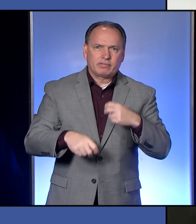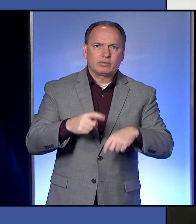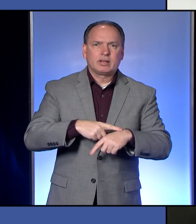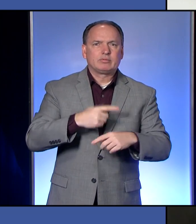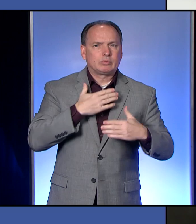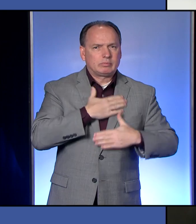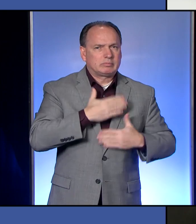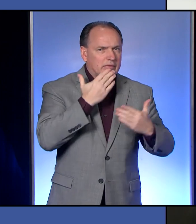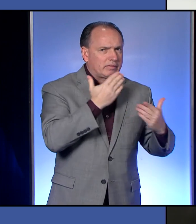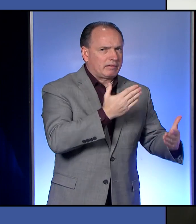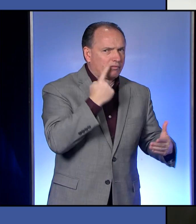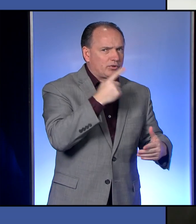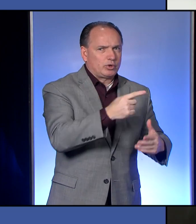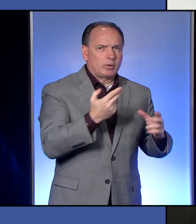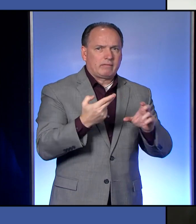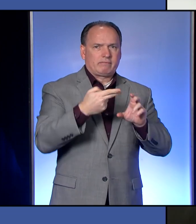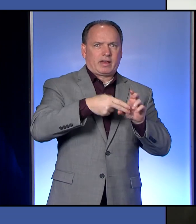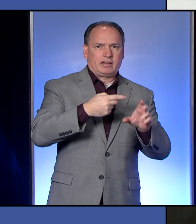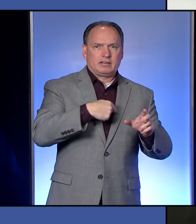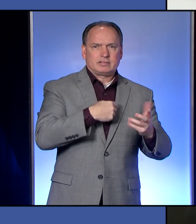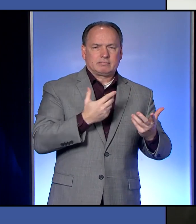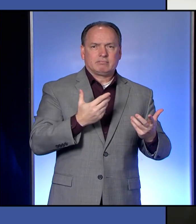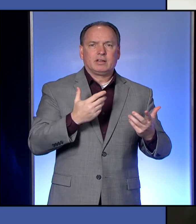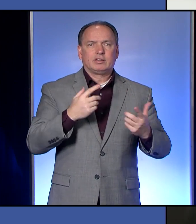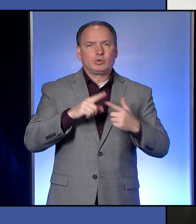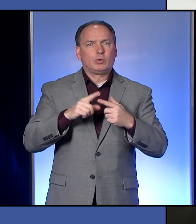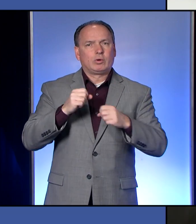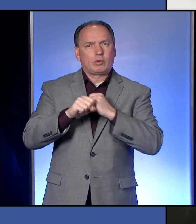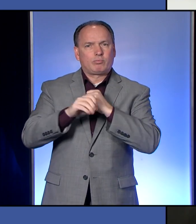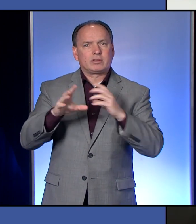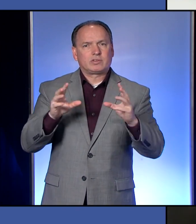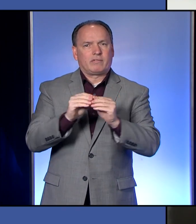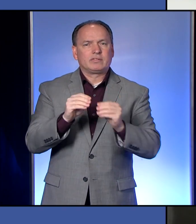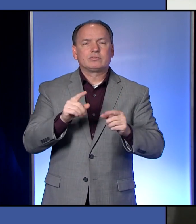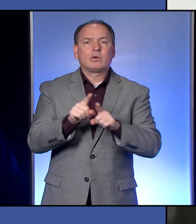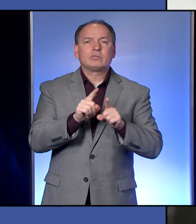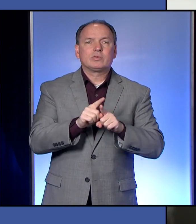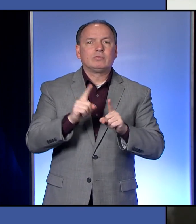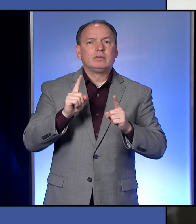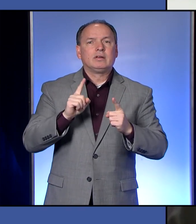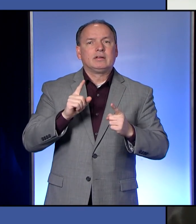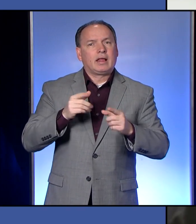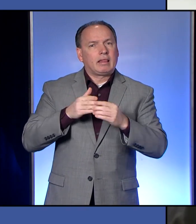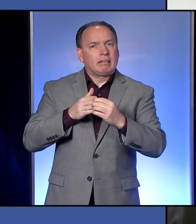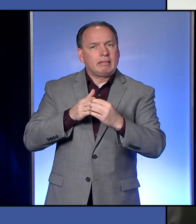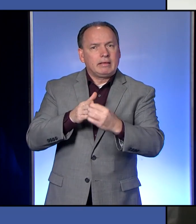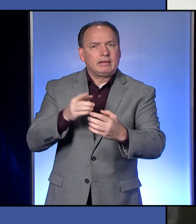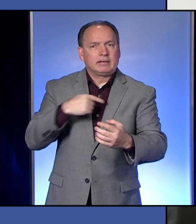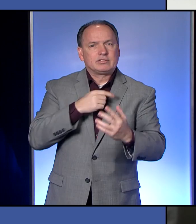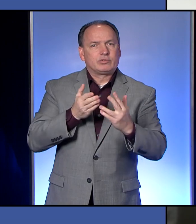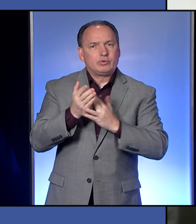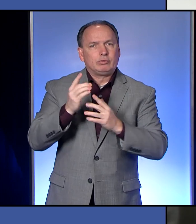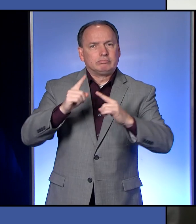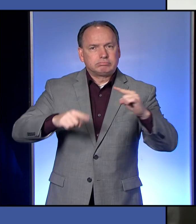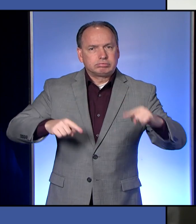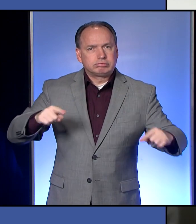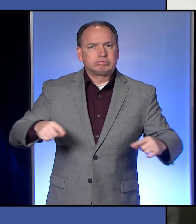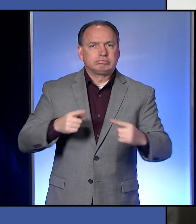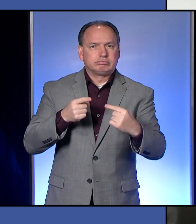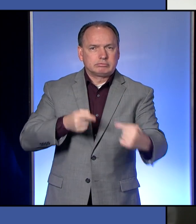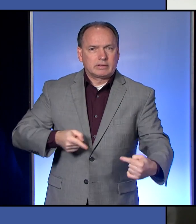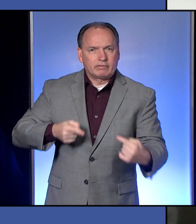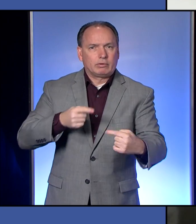appreciate you inviting us to this weekly press conference, as well as leading us through these very uncharted